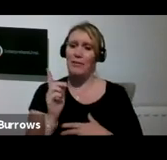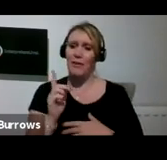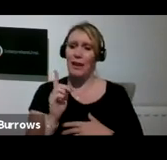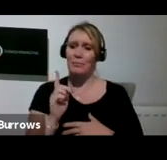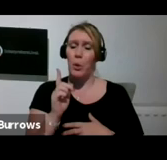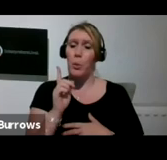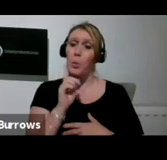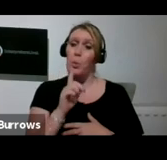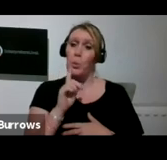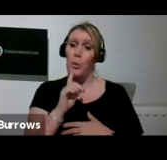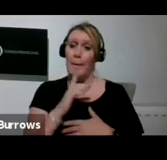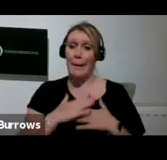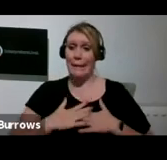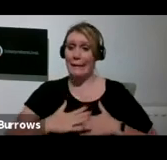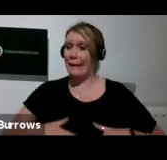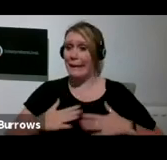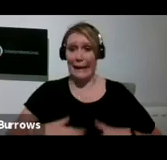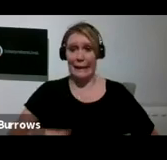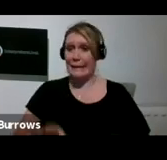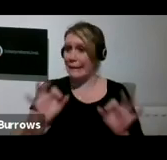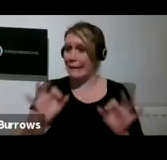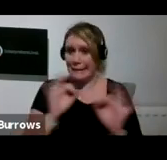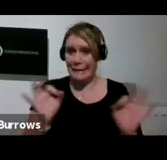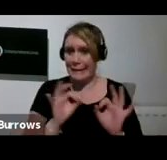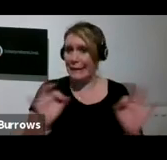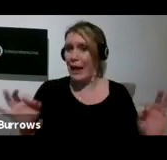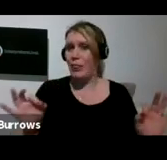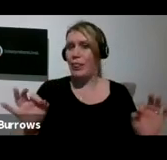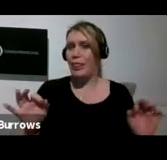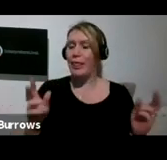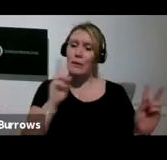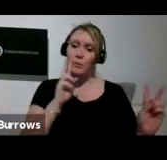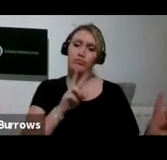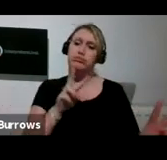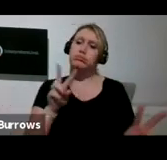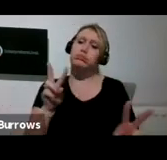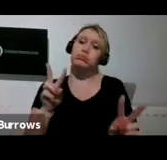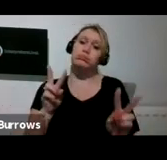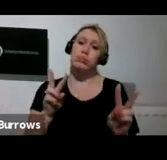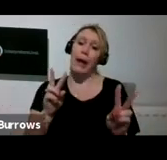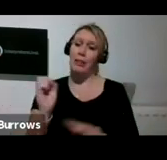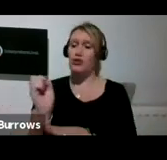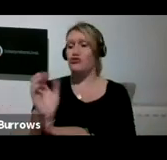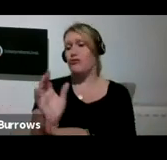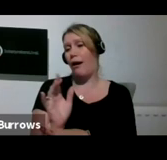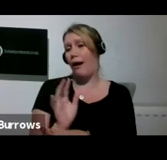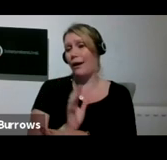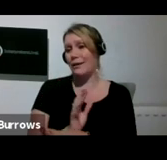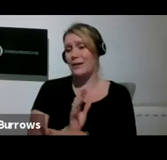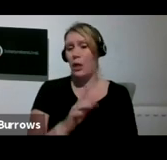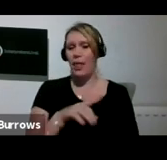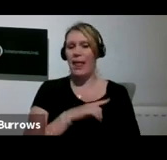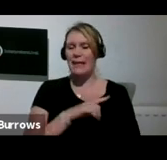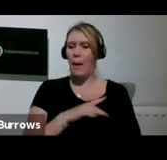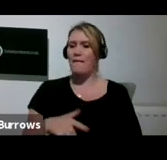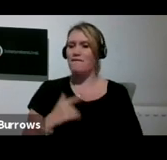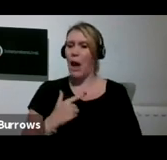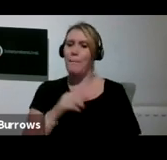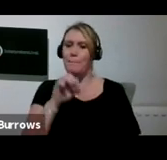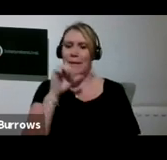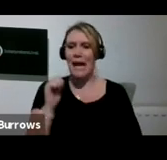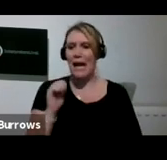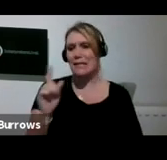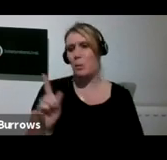it's a male gaze and all the rest of it. So I thought it was quite nice to sort of give it a gay twist or a queer twist or